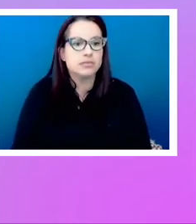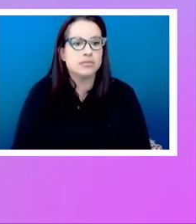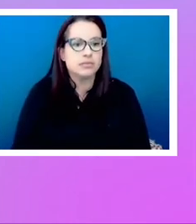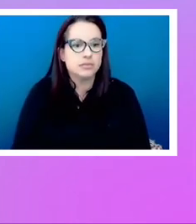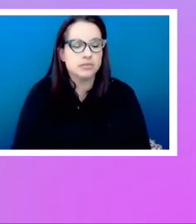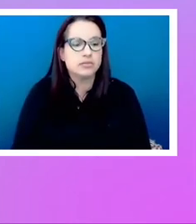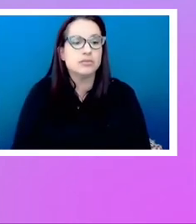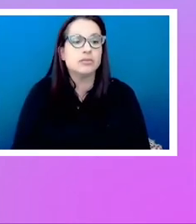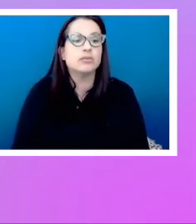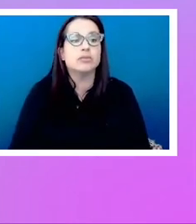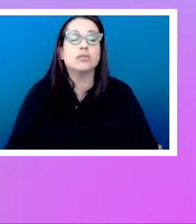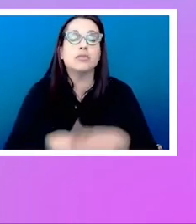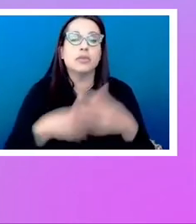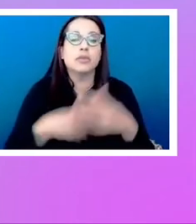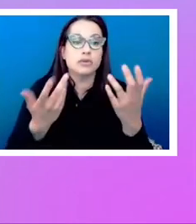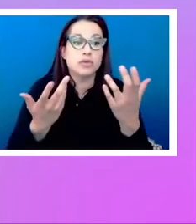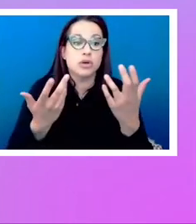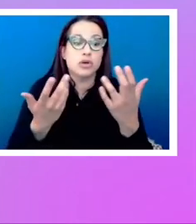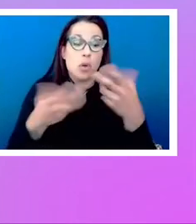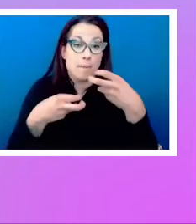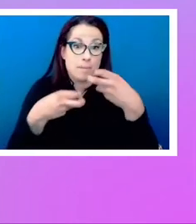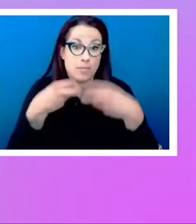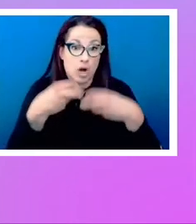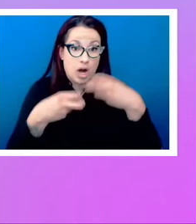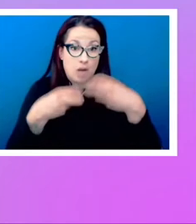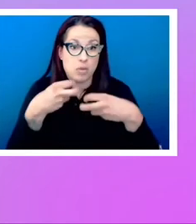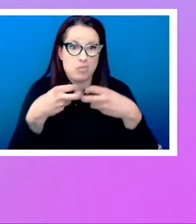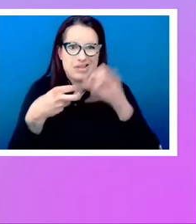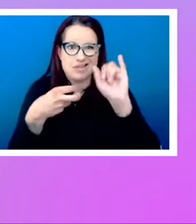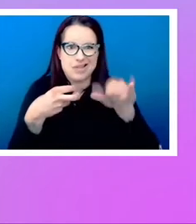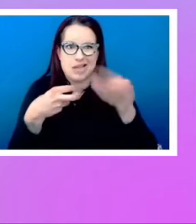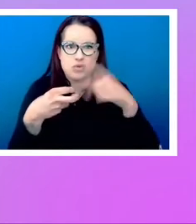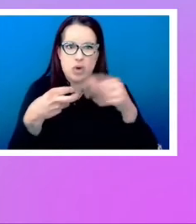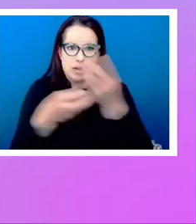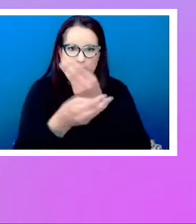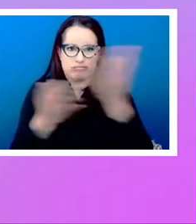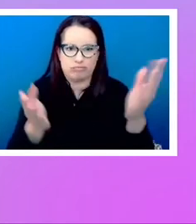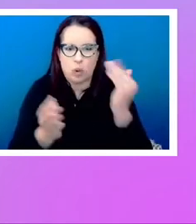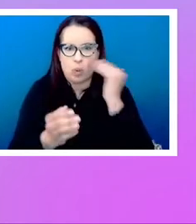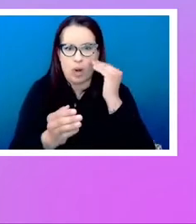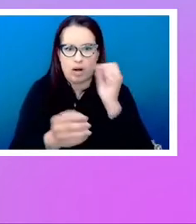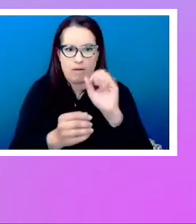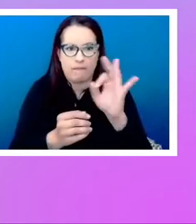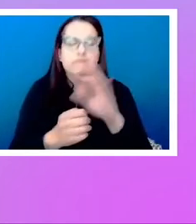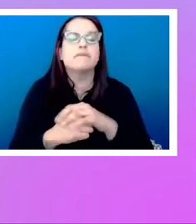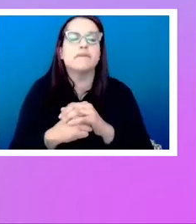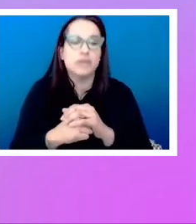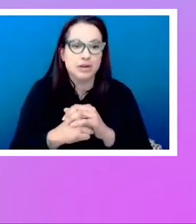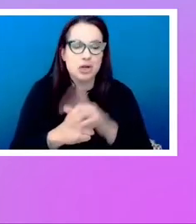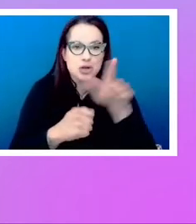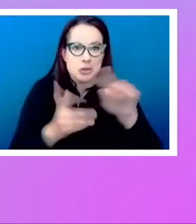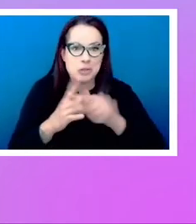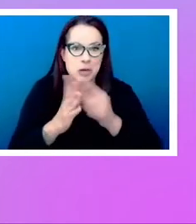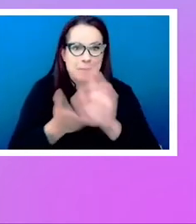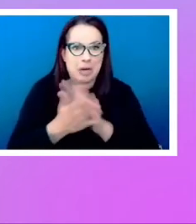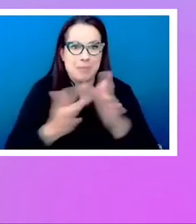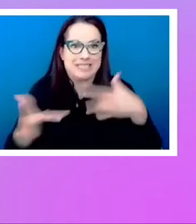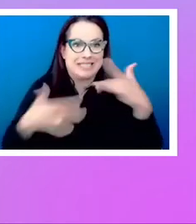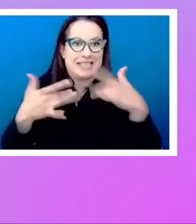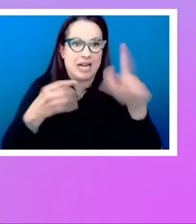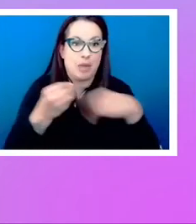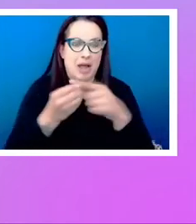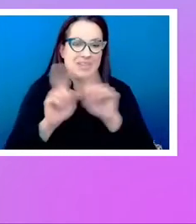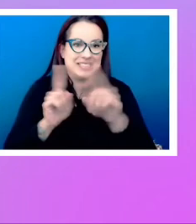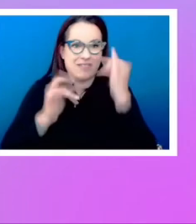So it's this problem that I really want you to be aware of as you start to get excited about these ideas